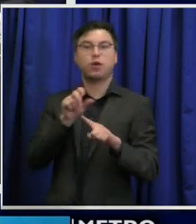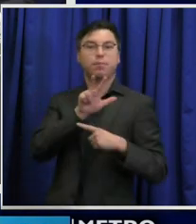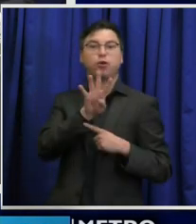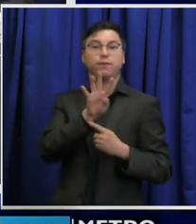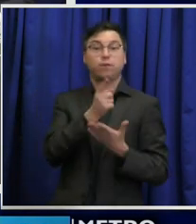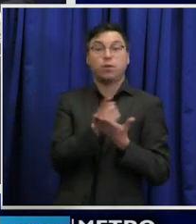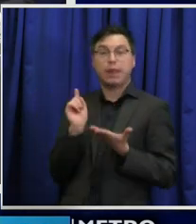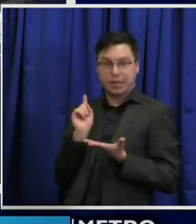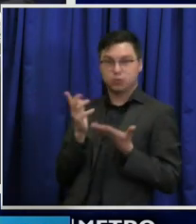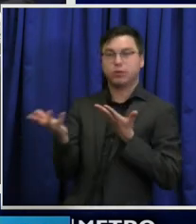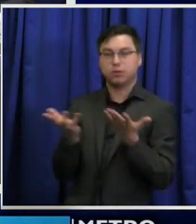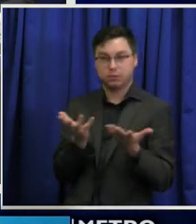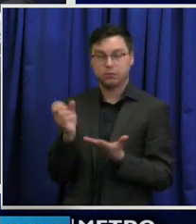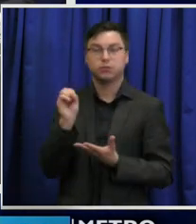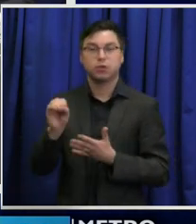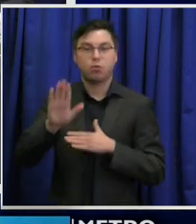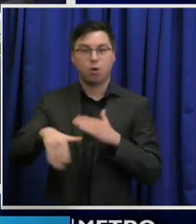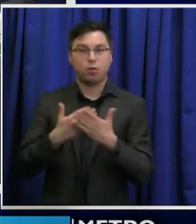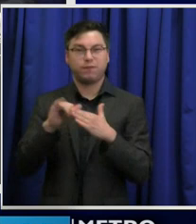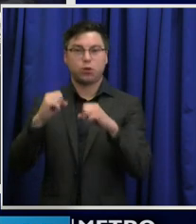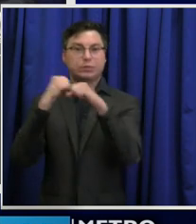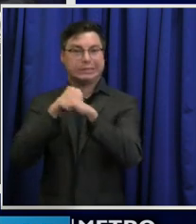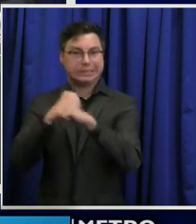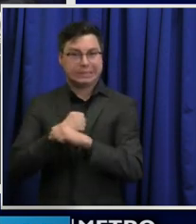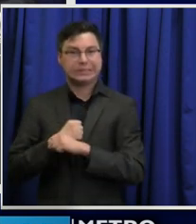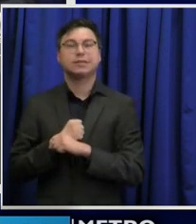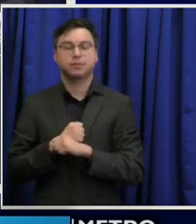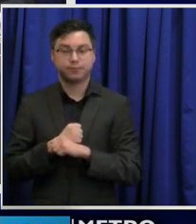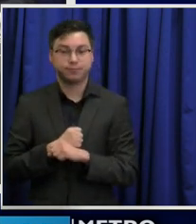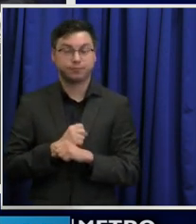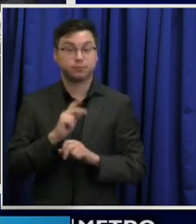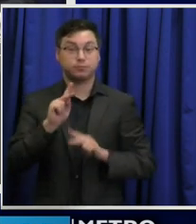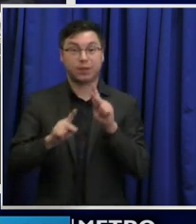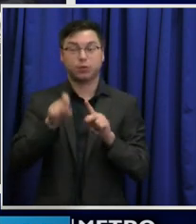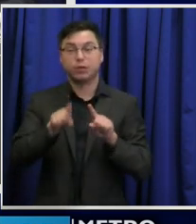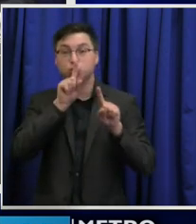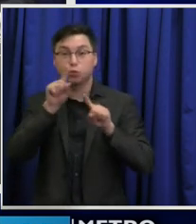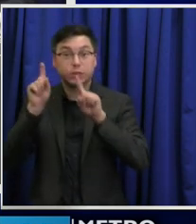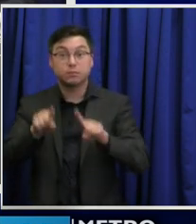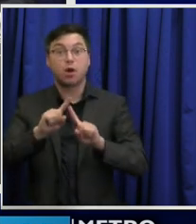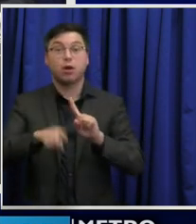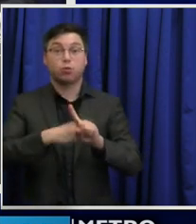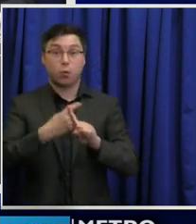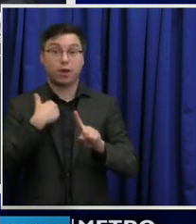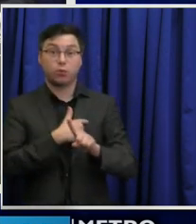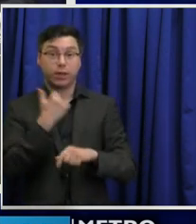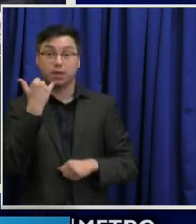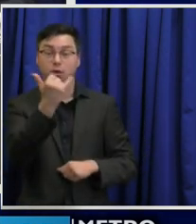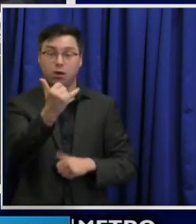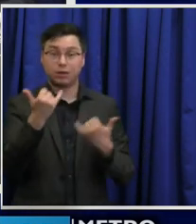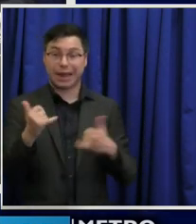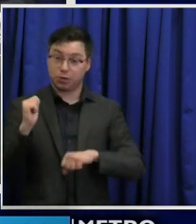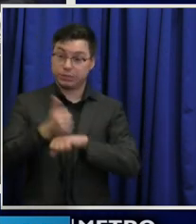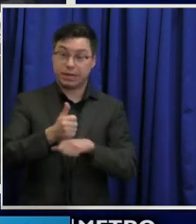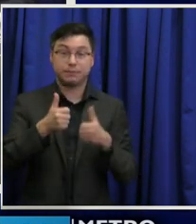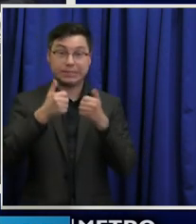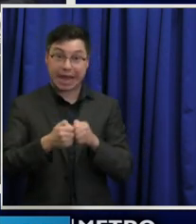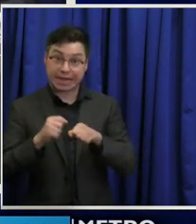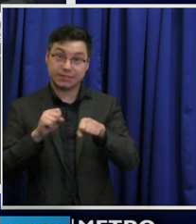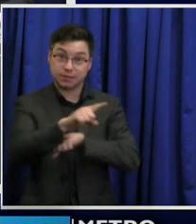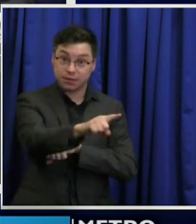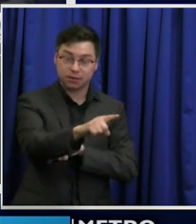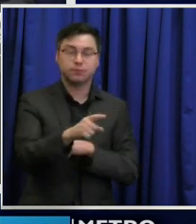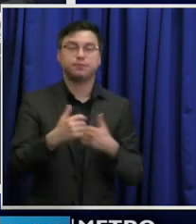in addition to that is that people need to respond when we call. We now have implemented texting. We now have